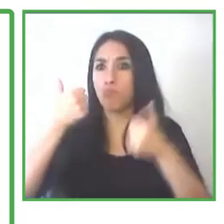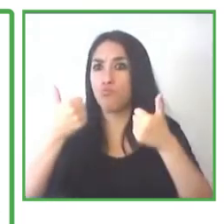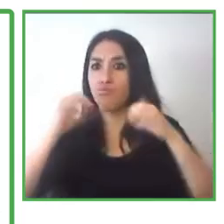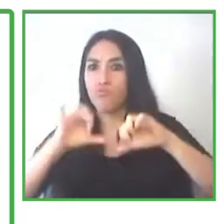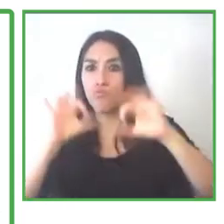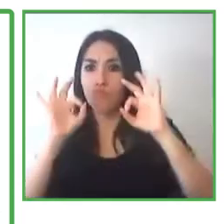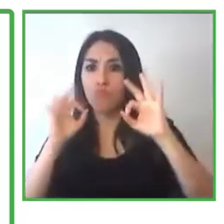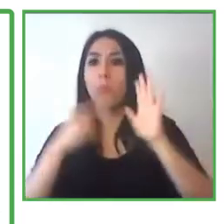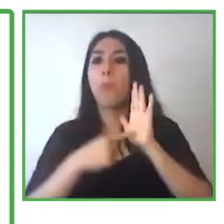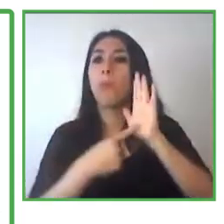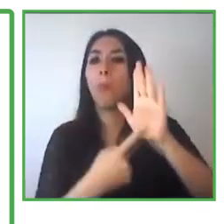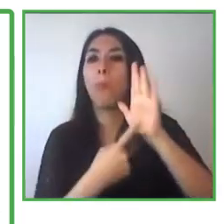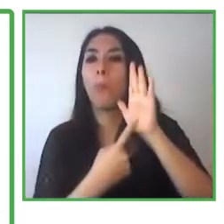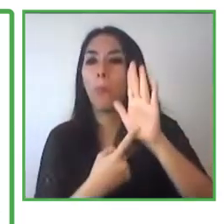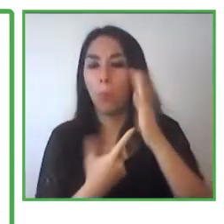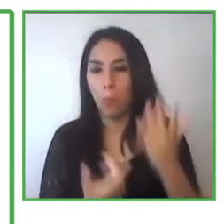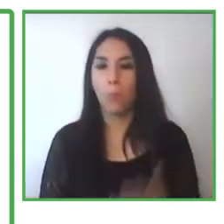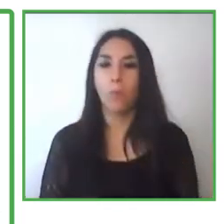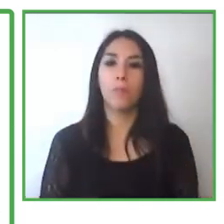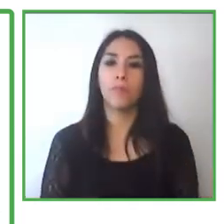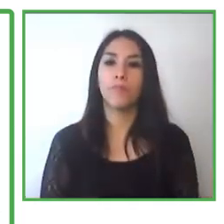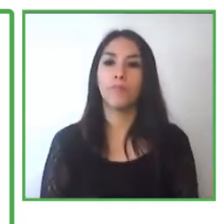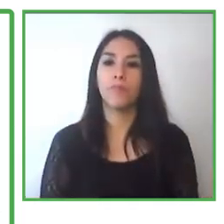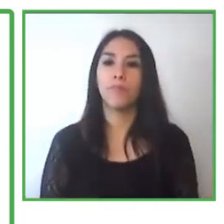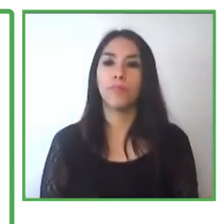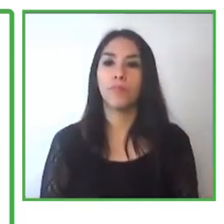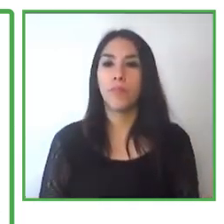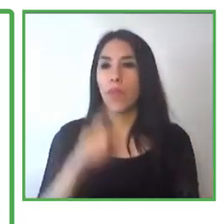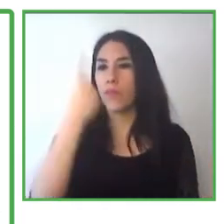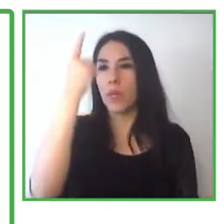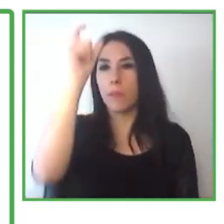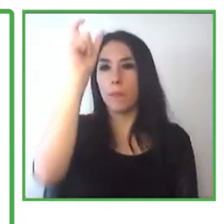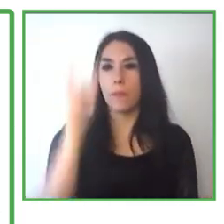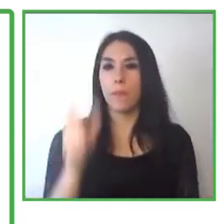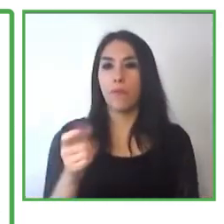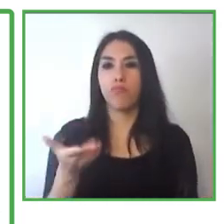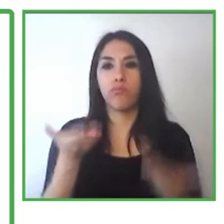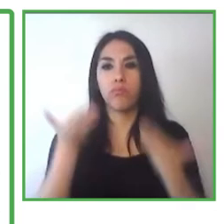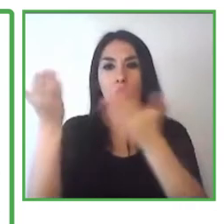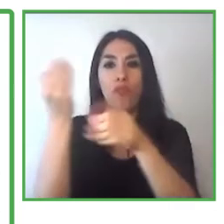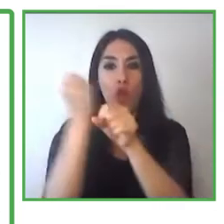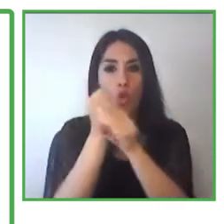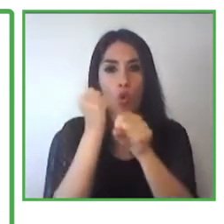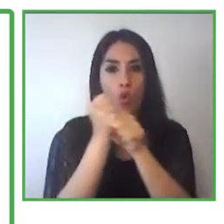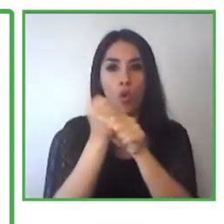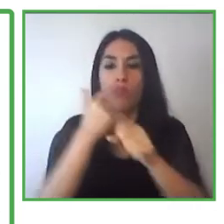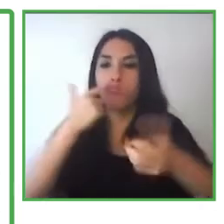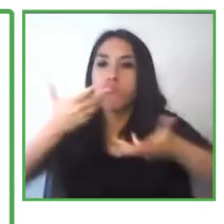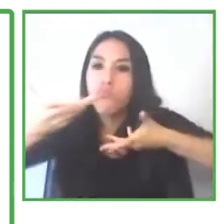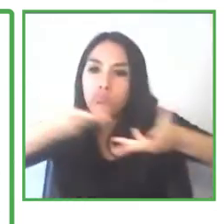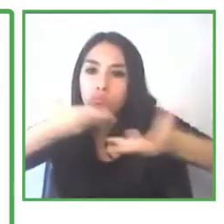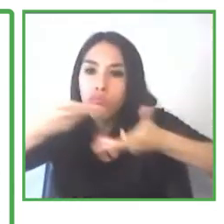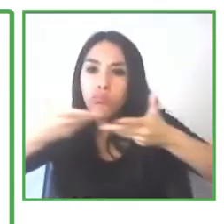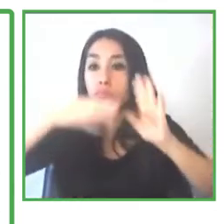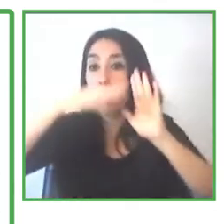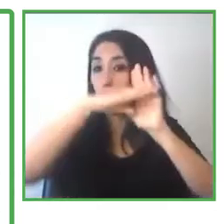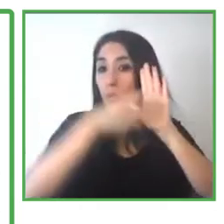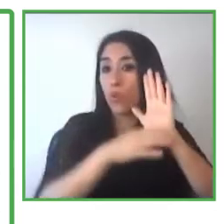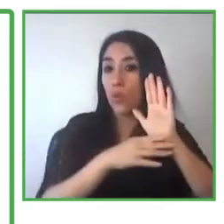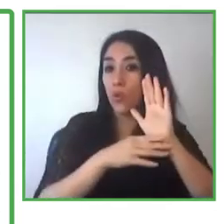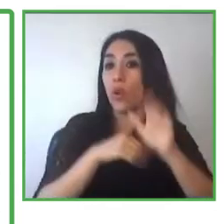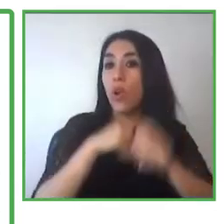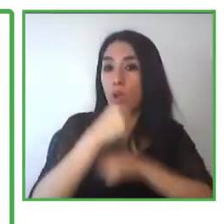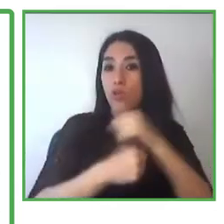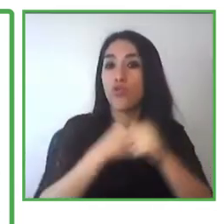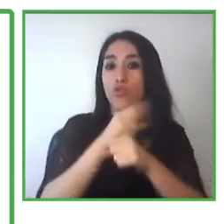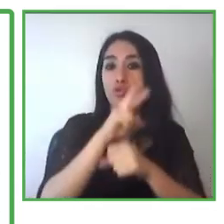to allow us this is shared offers. So in 2019,